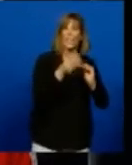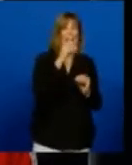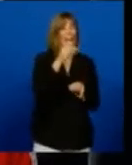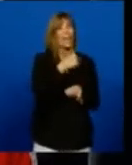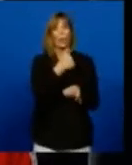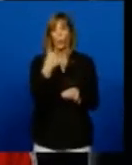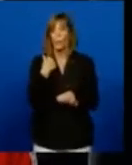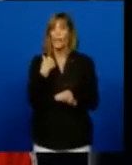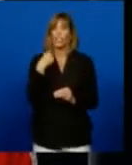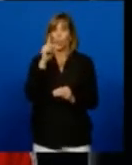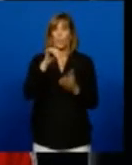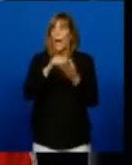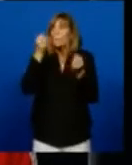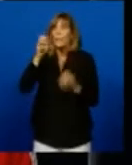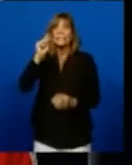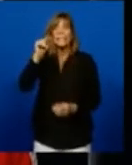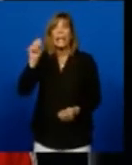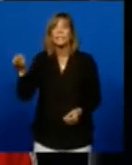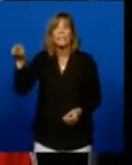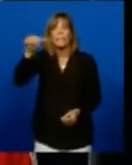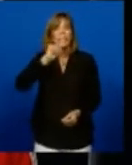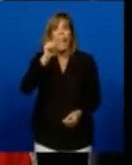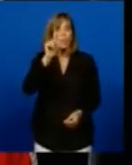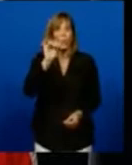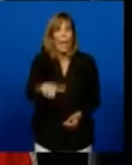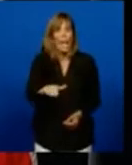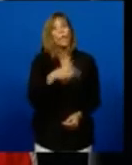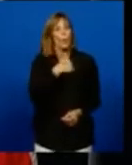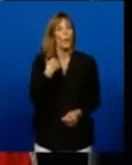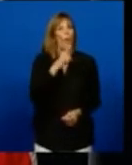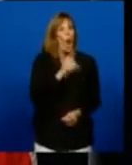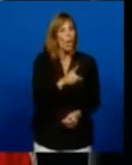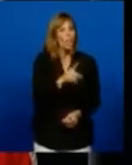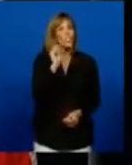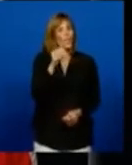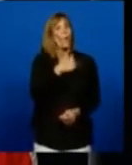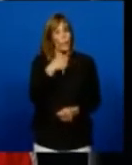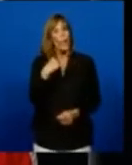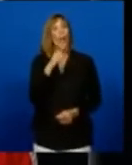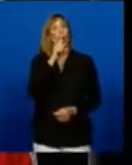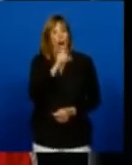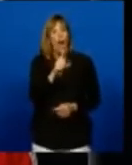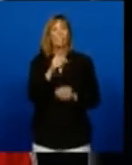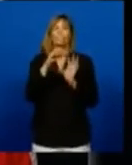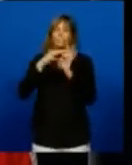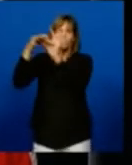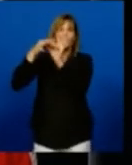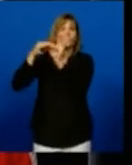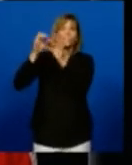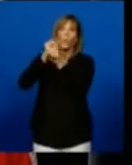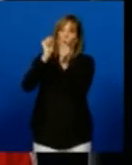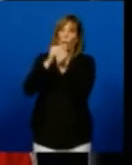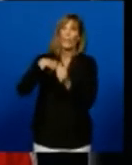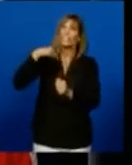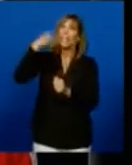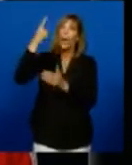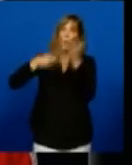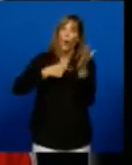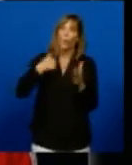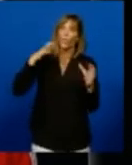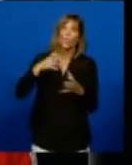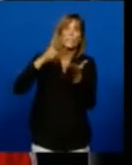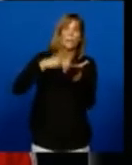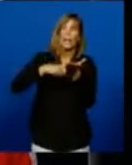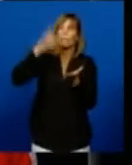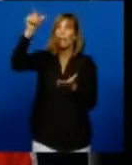a lot of states aren't doing that. They're not including those in their numbers. So, you know, we are in contact. I tell them what we're doing. Sometimes they don't have the